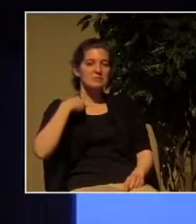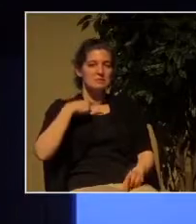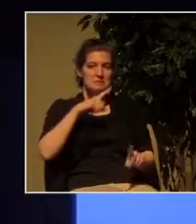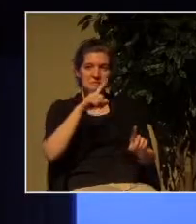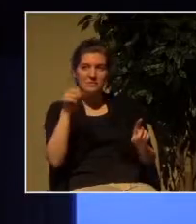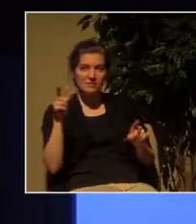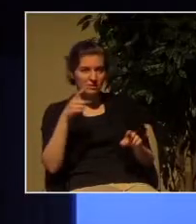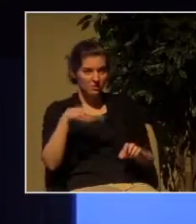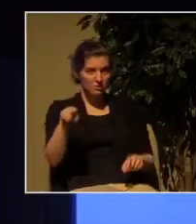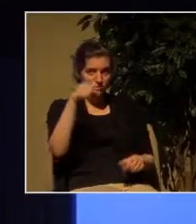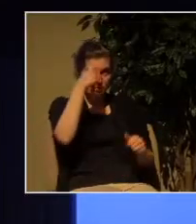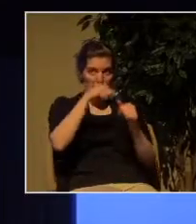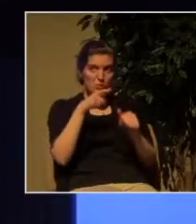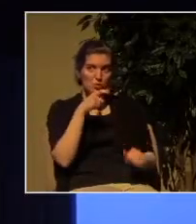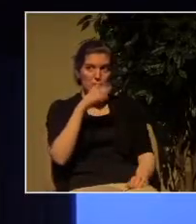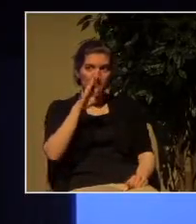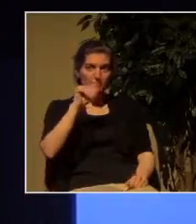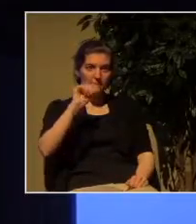Bacchus is